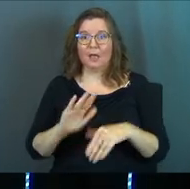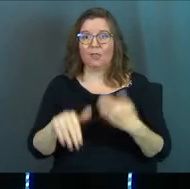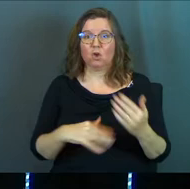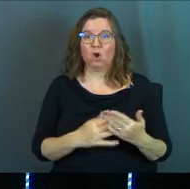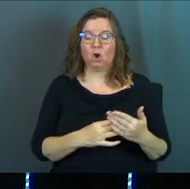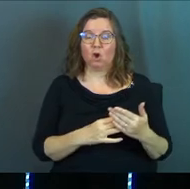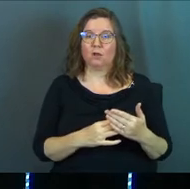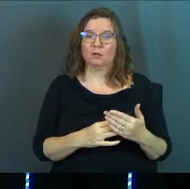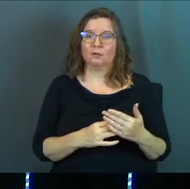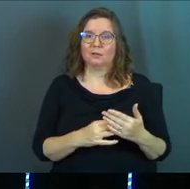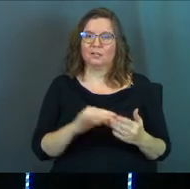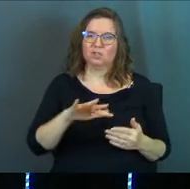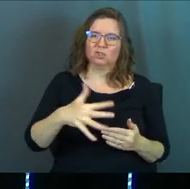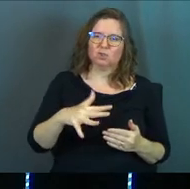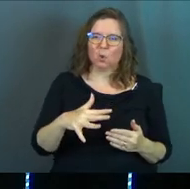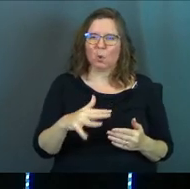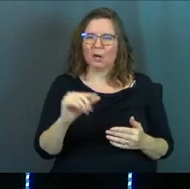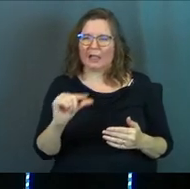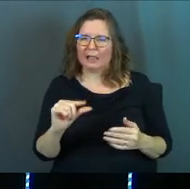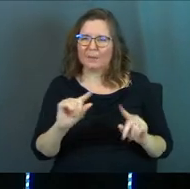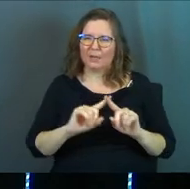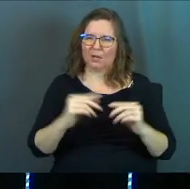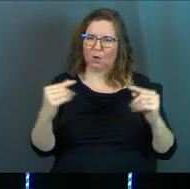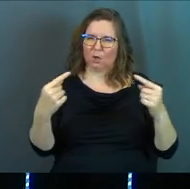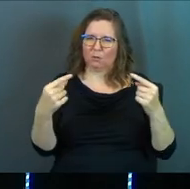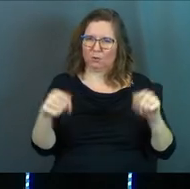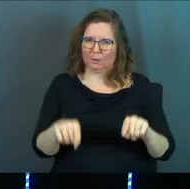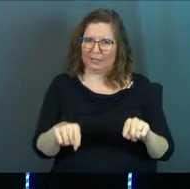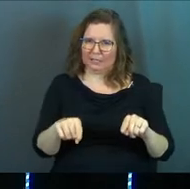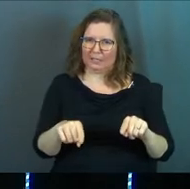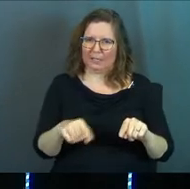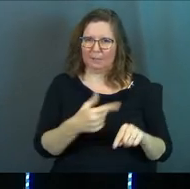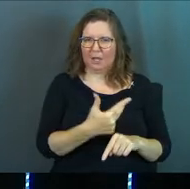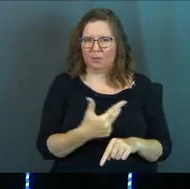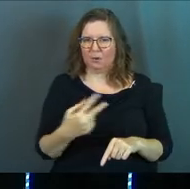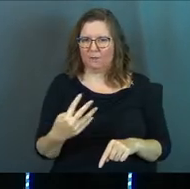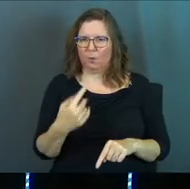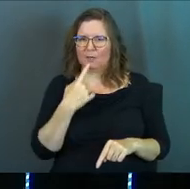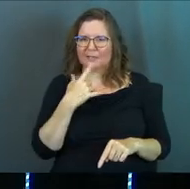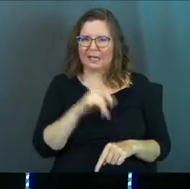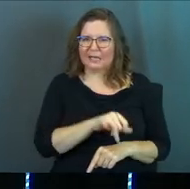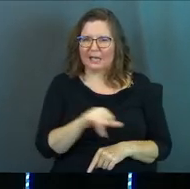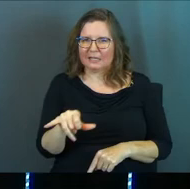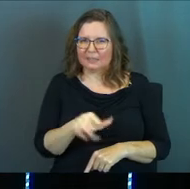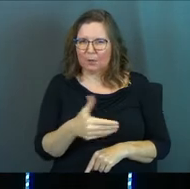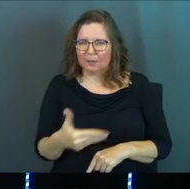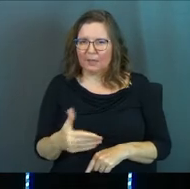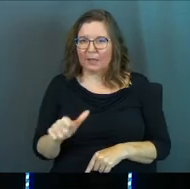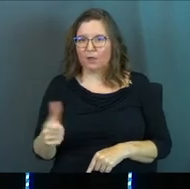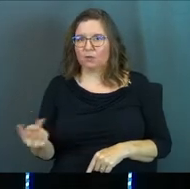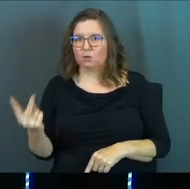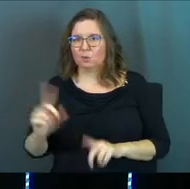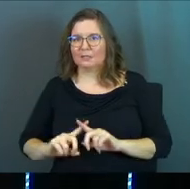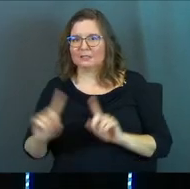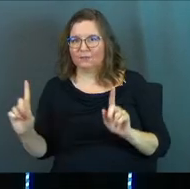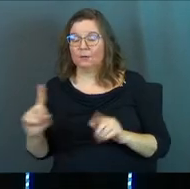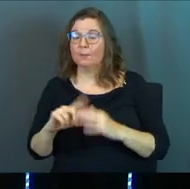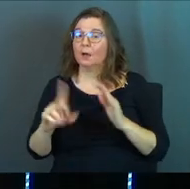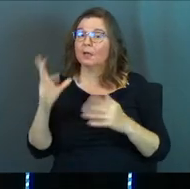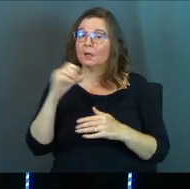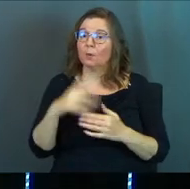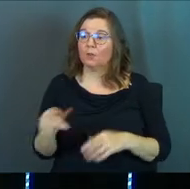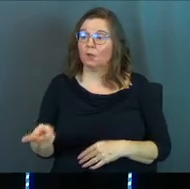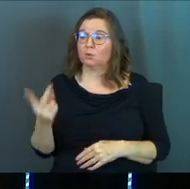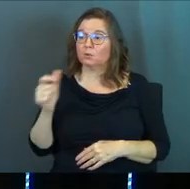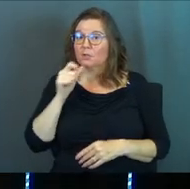and they all sort of somewhat agree. Maybe three or four say a similar thing, and the other two don't. But guess what?